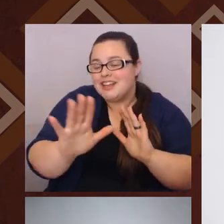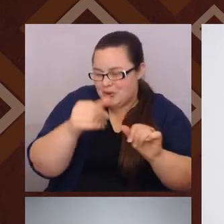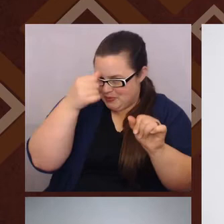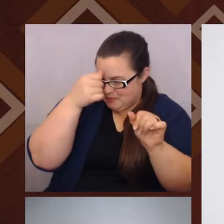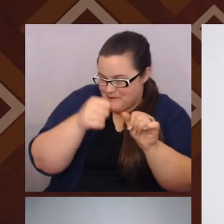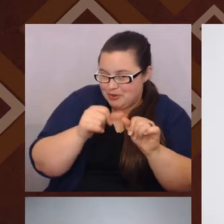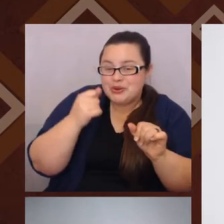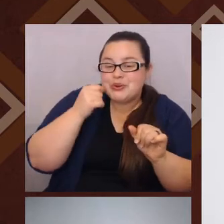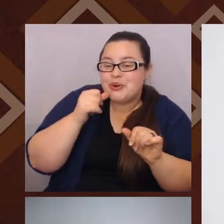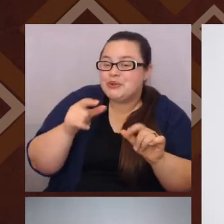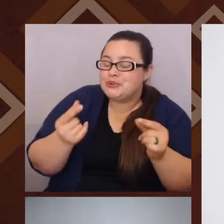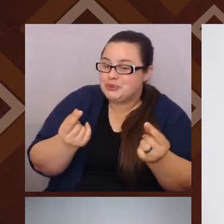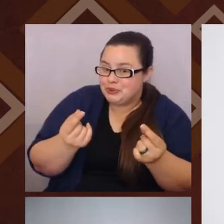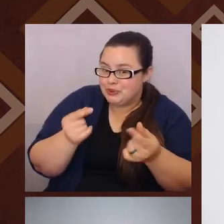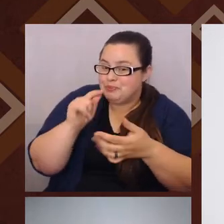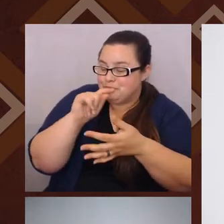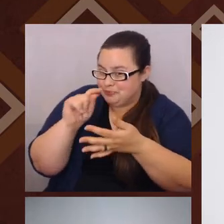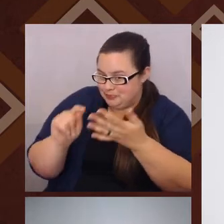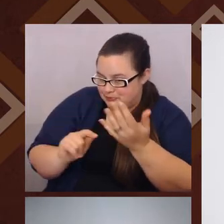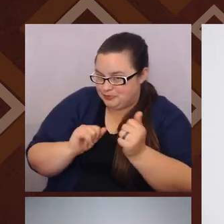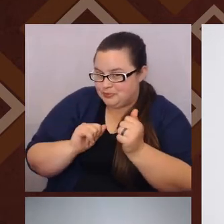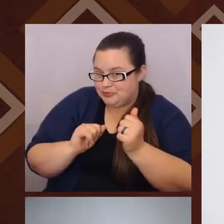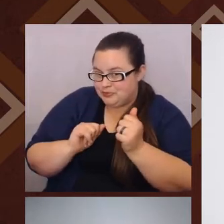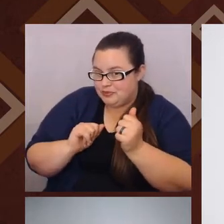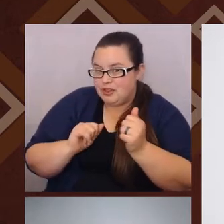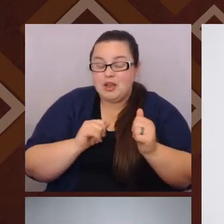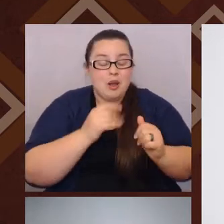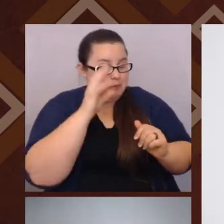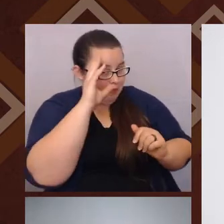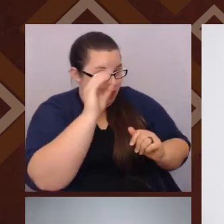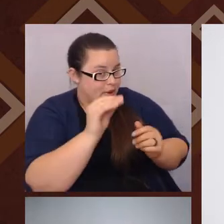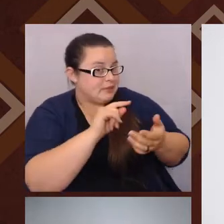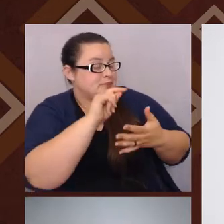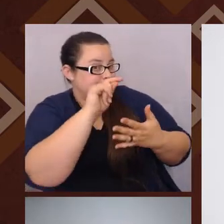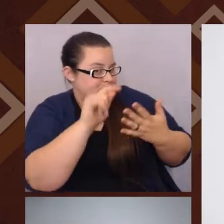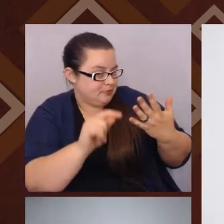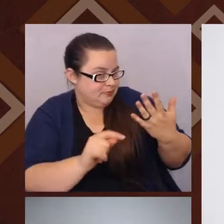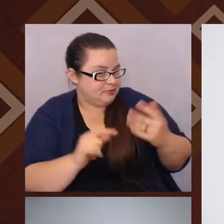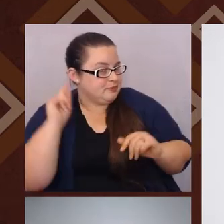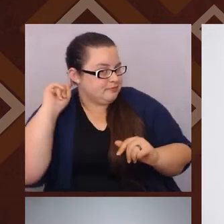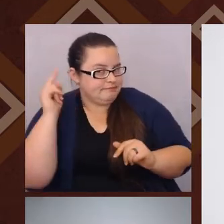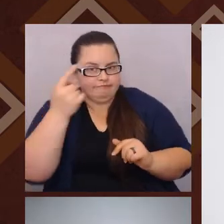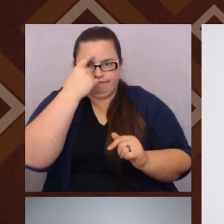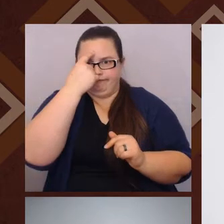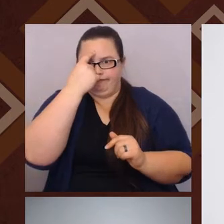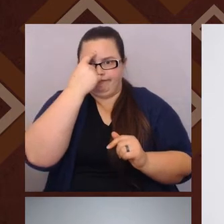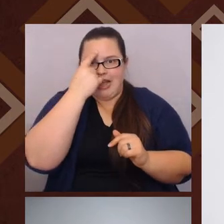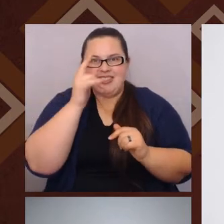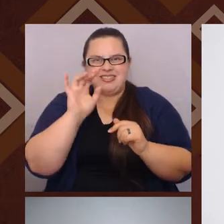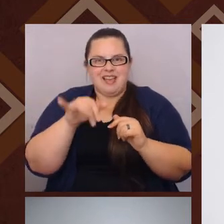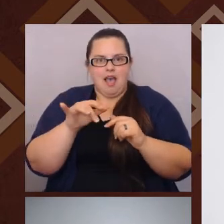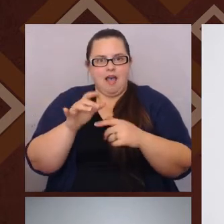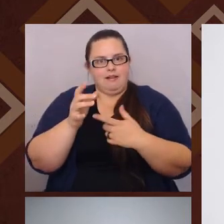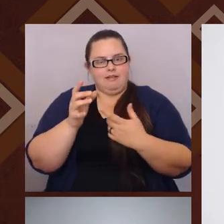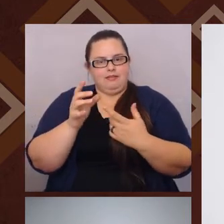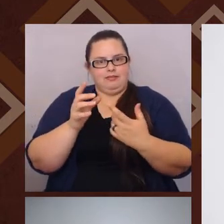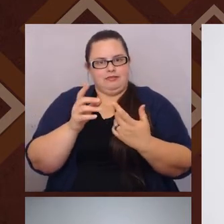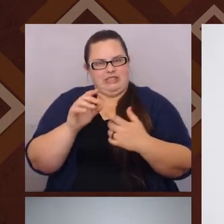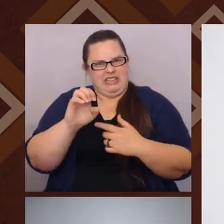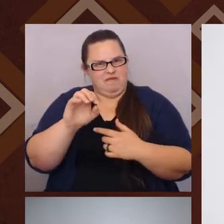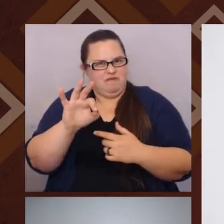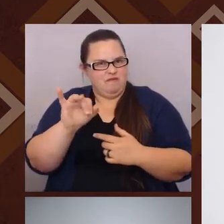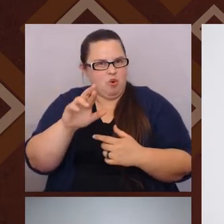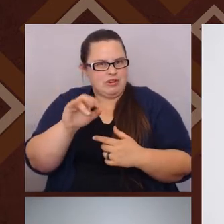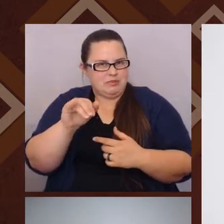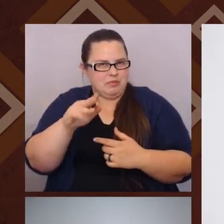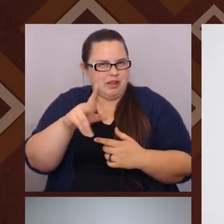Right. Or boys do that. And that those levels of enforcement kind of result in us even keeping this cycle of socialization